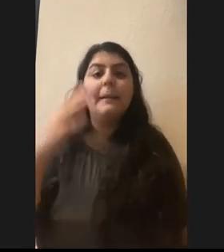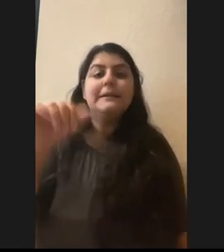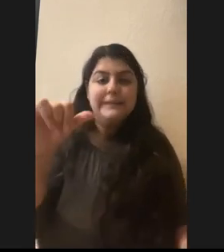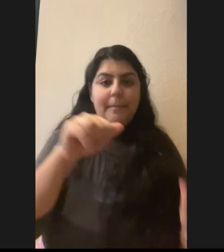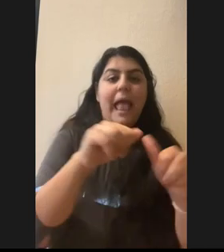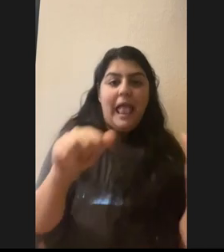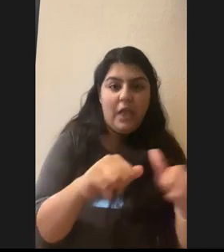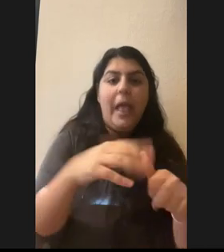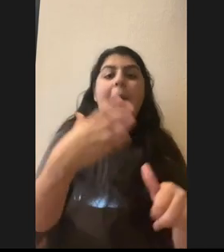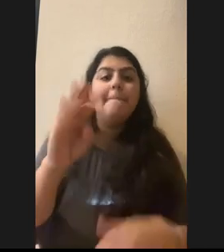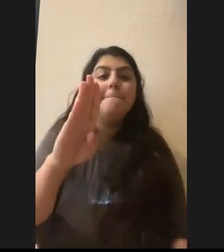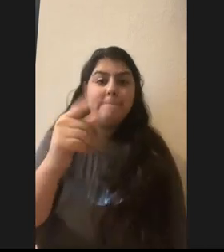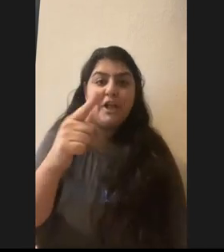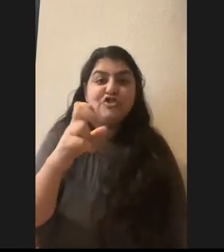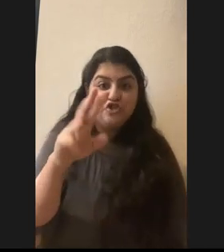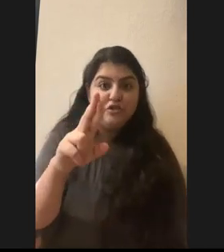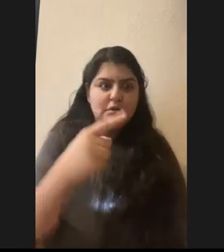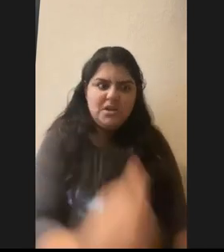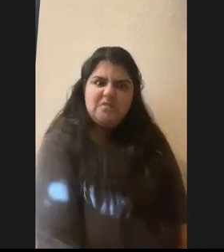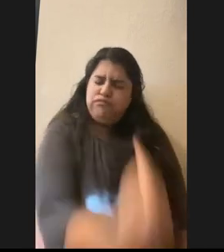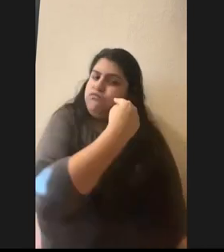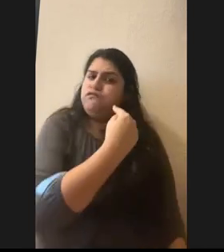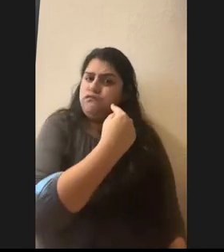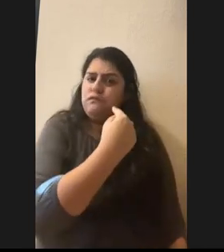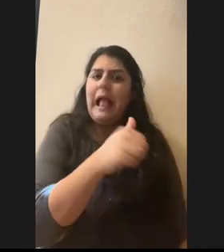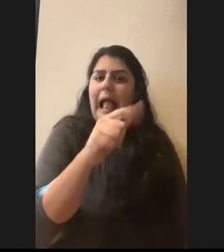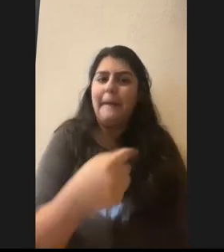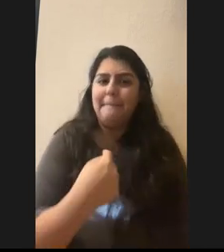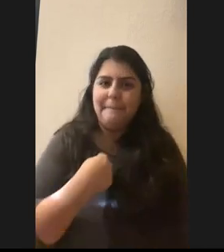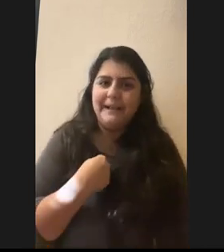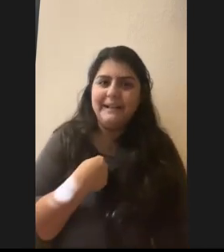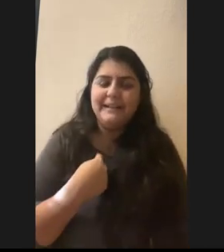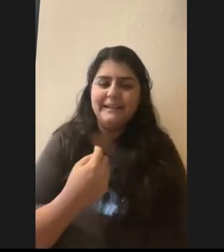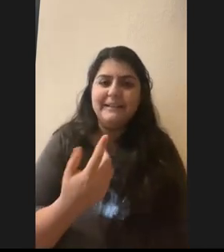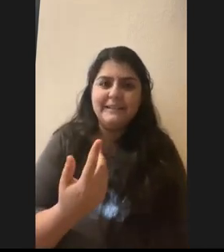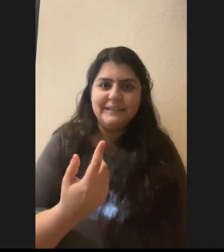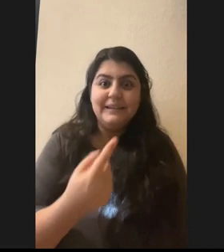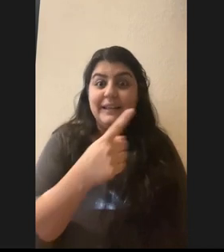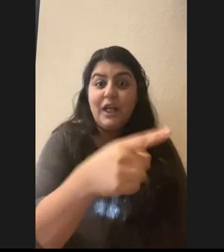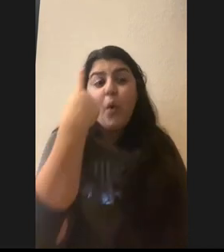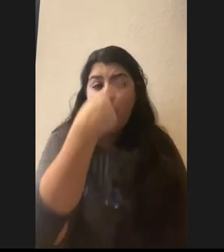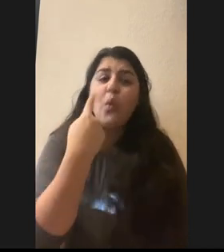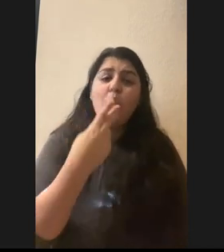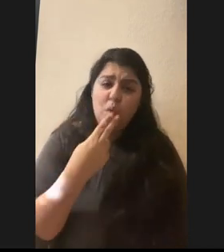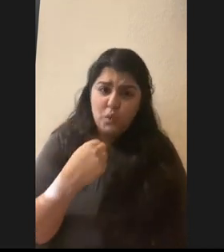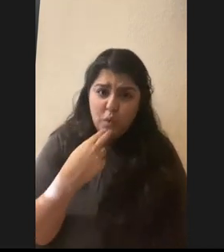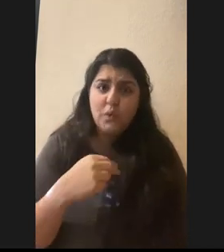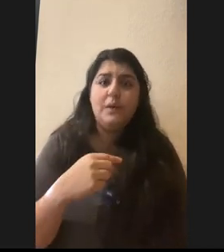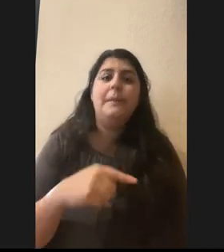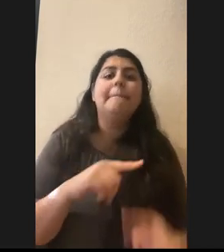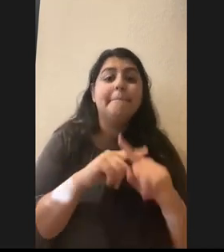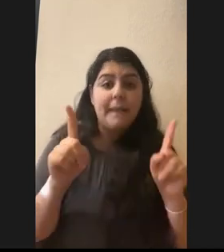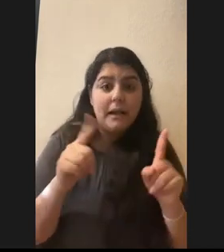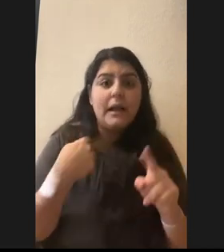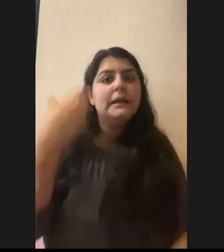and the badger bluff charged me. Um, and I mean, they looked pretty cute. Um, but I